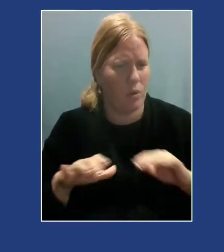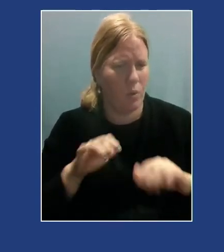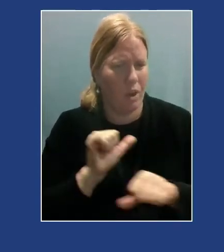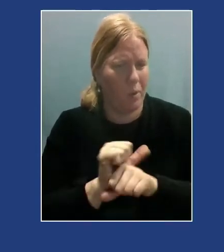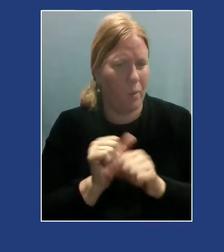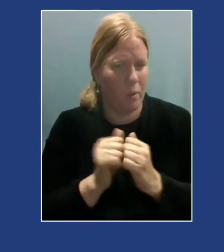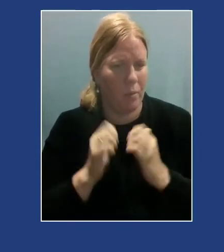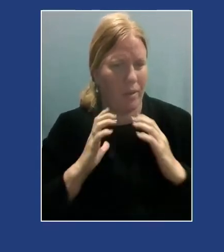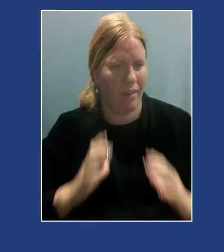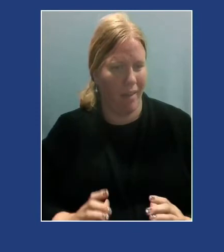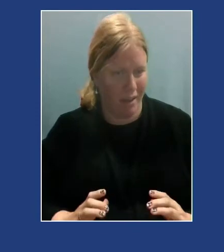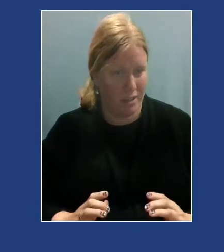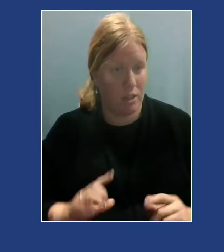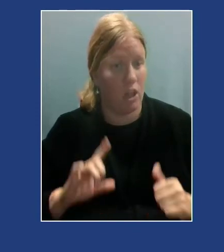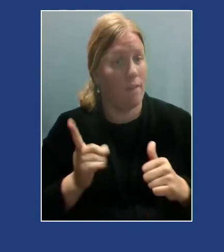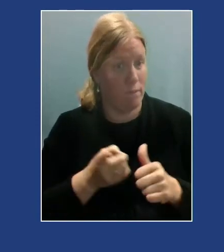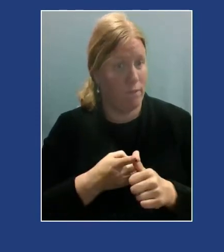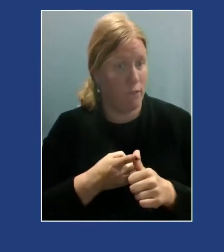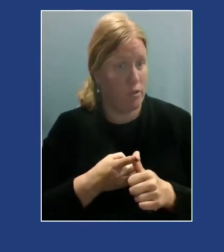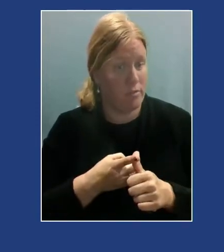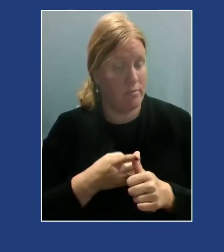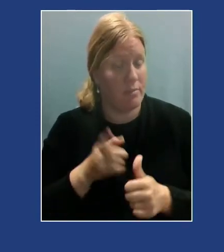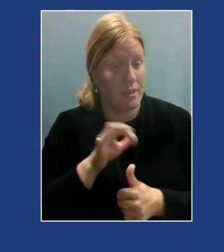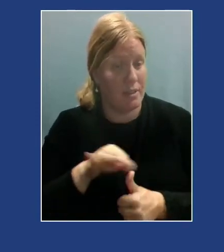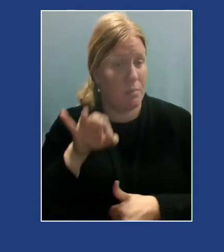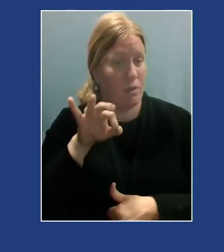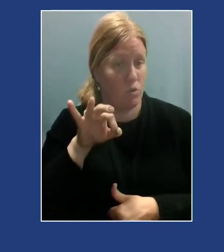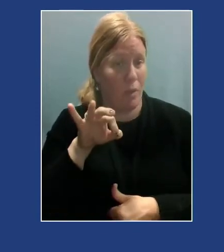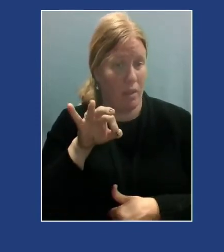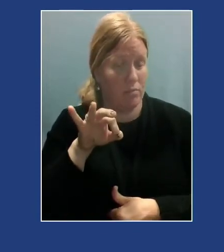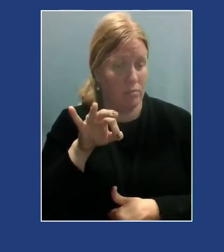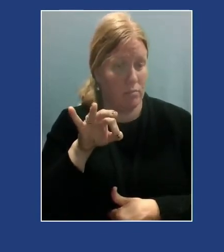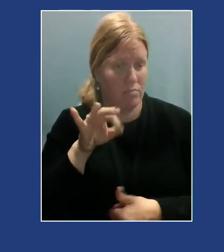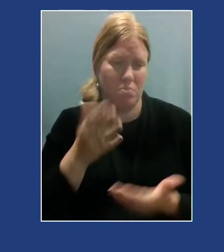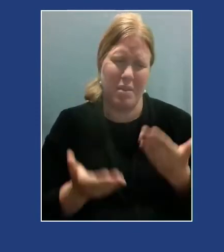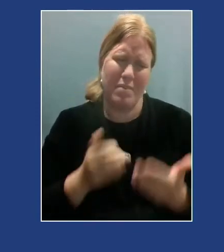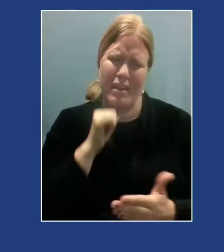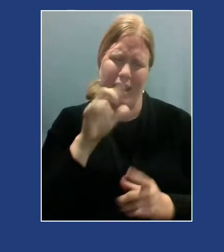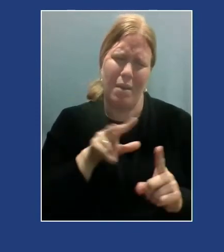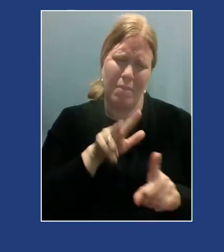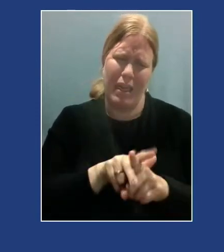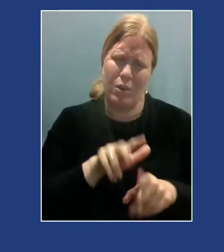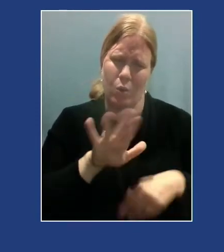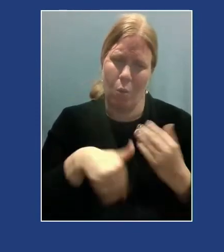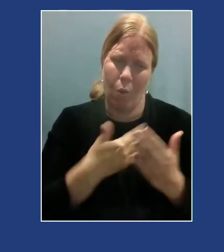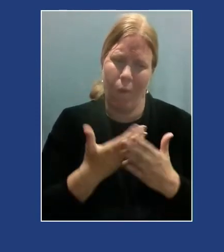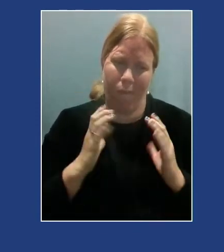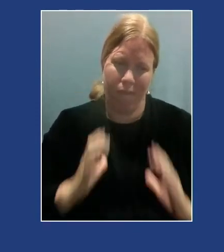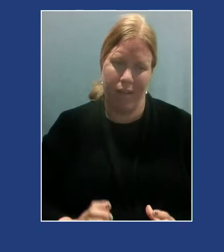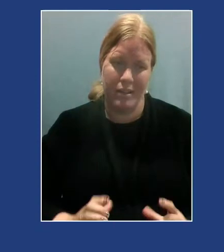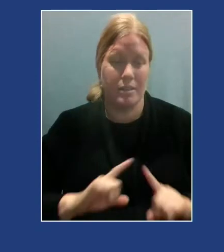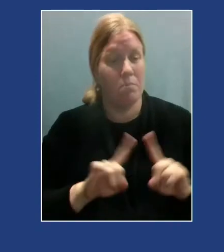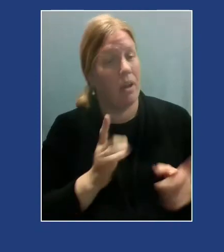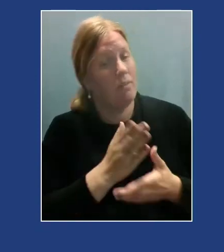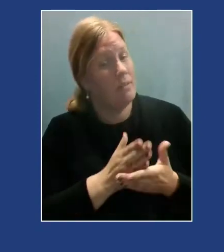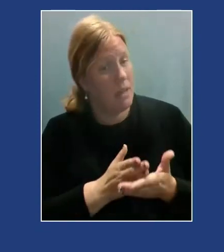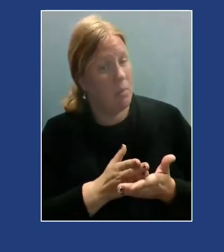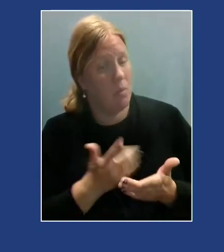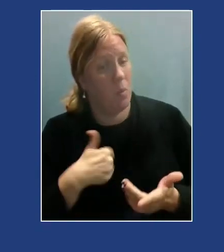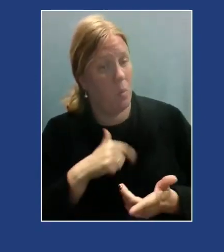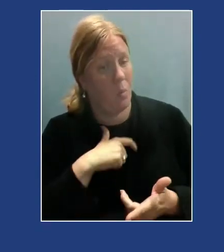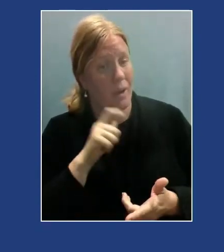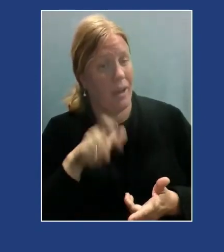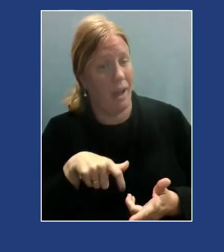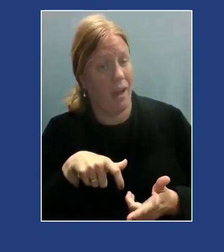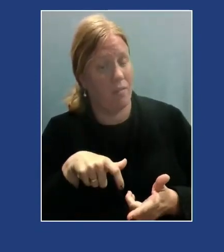The first is spirituality, right? And this may or may not apply to all clients, but for some, we have to move in a place where